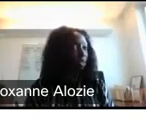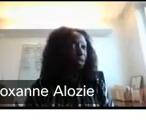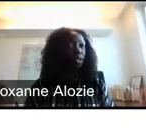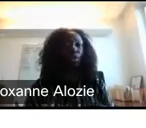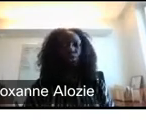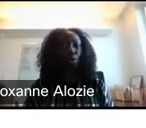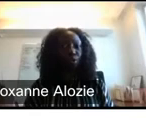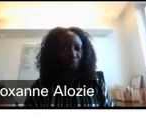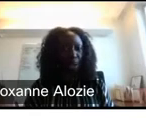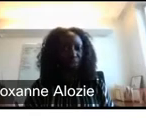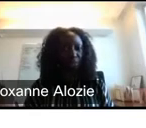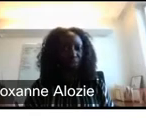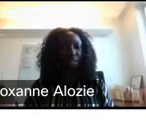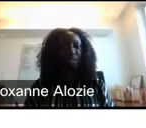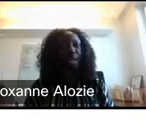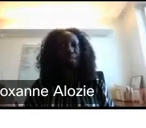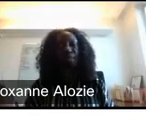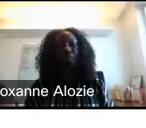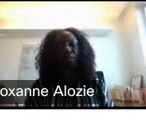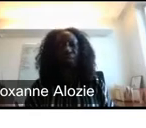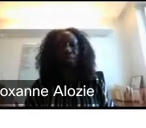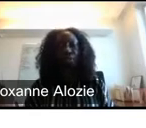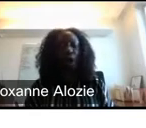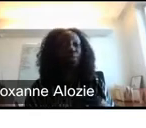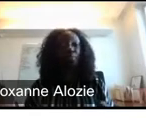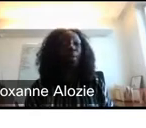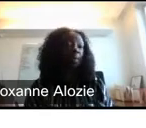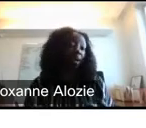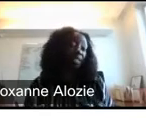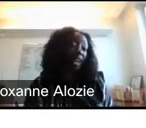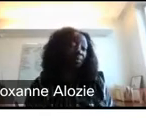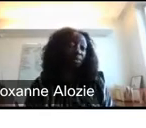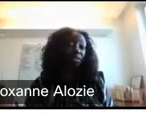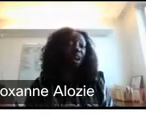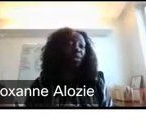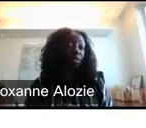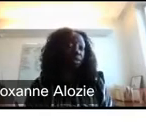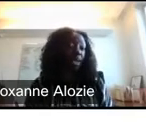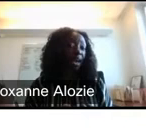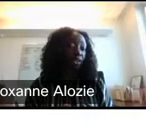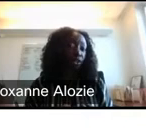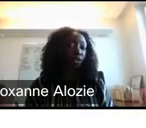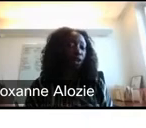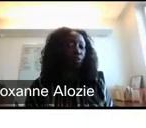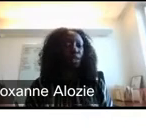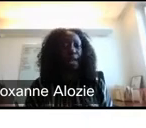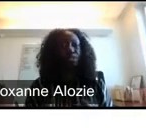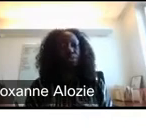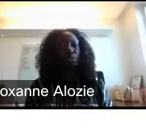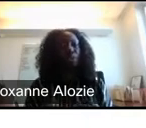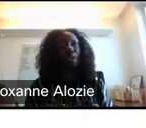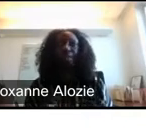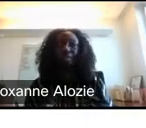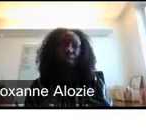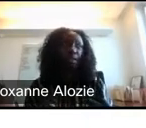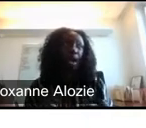complexity, your responsiveness, and then really, you know, and oftentimes, you know, the other things that we have in the queue, but it really has